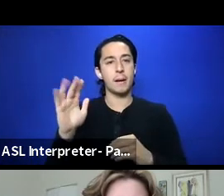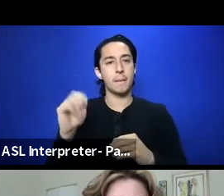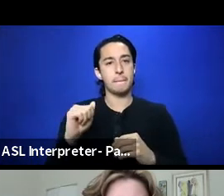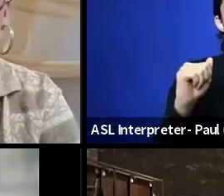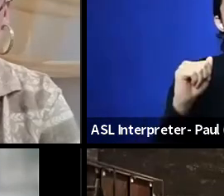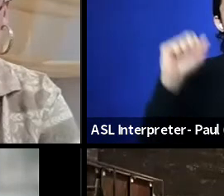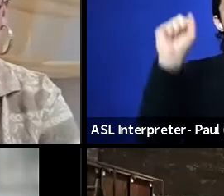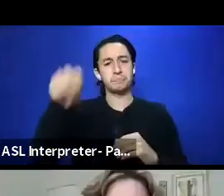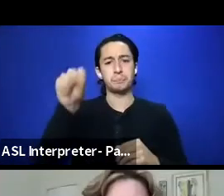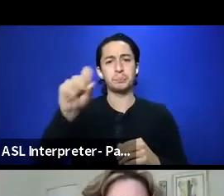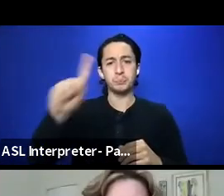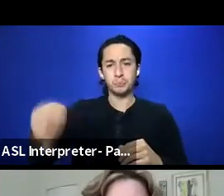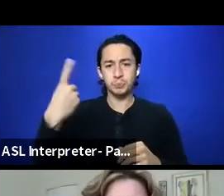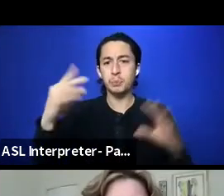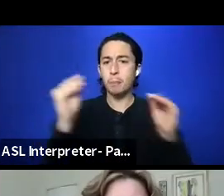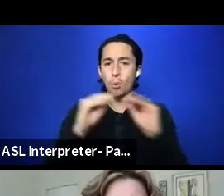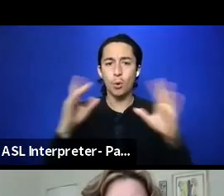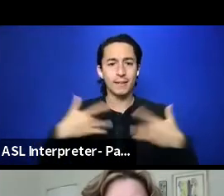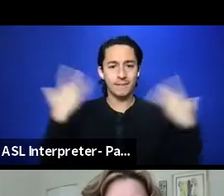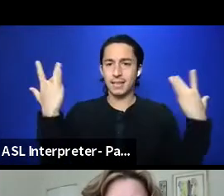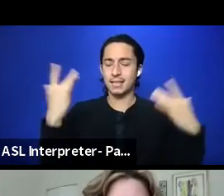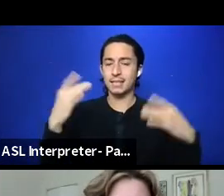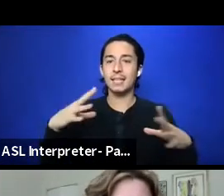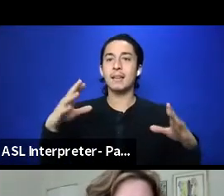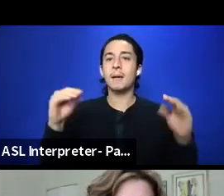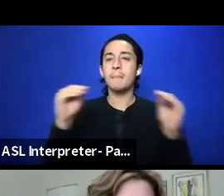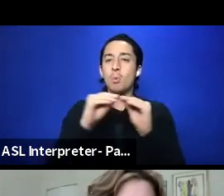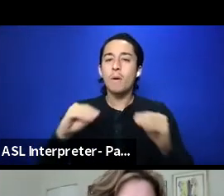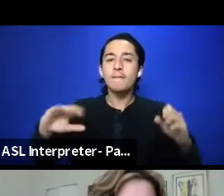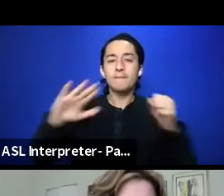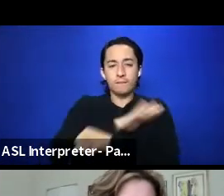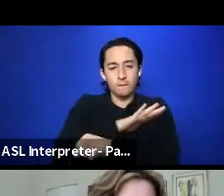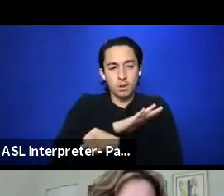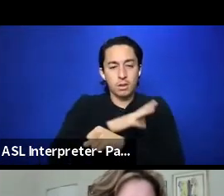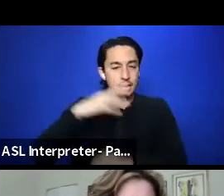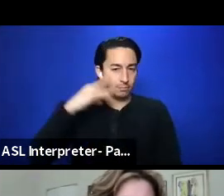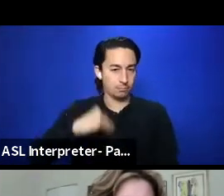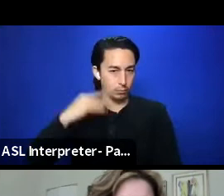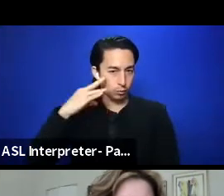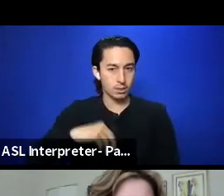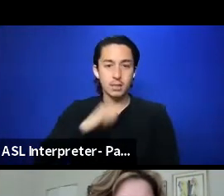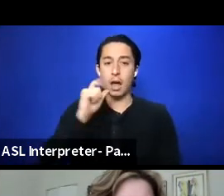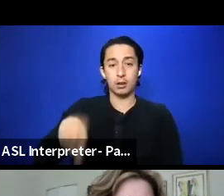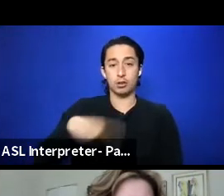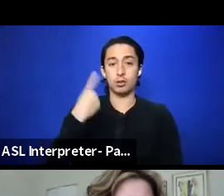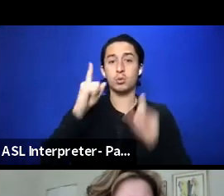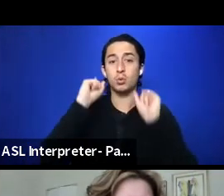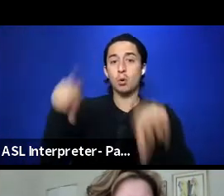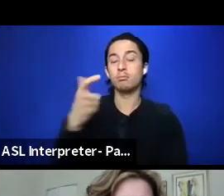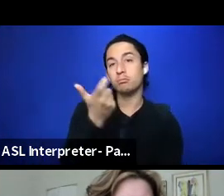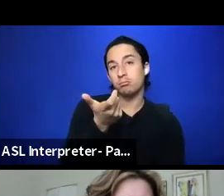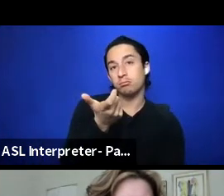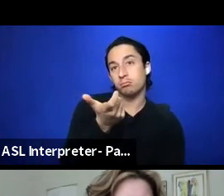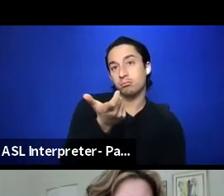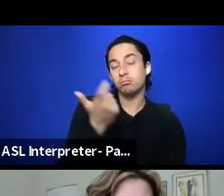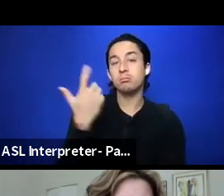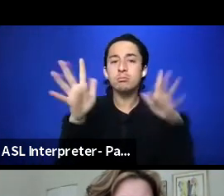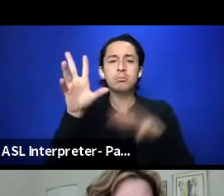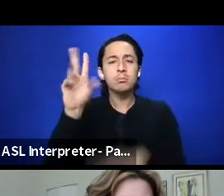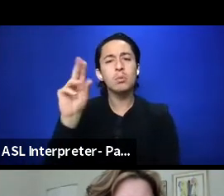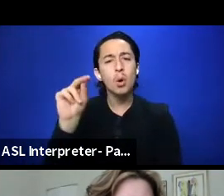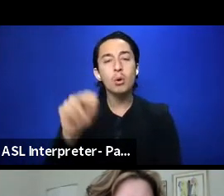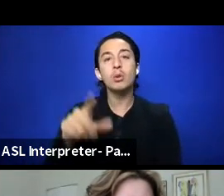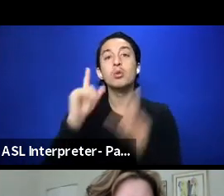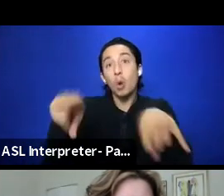yeah, just more, more events, like a, like a fuller experience. It's not just, like, you go and see the show. It's, like, you go and you